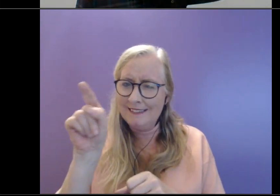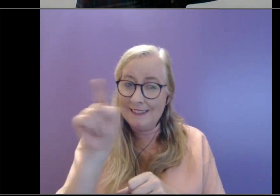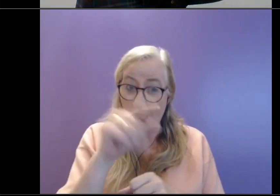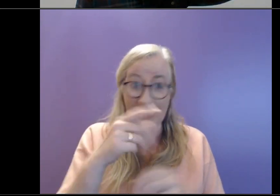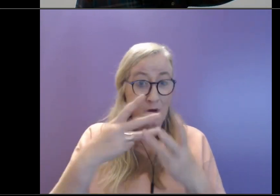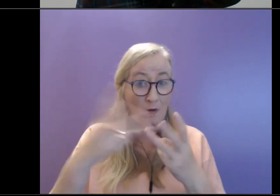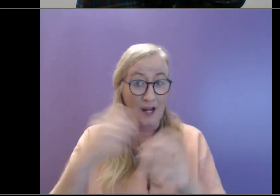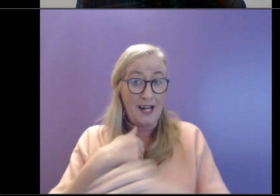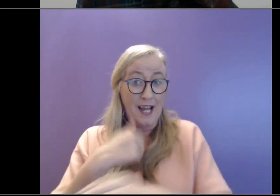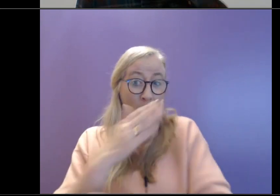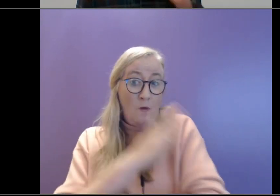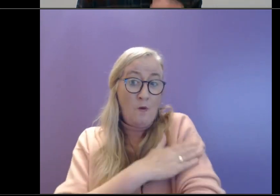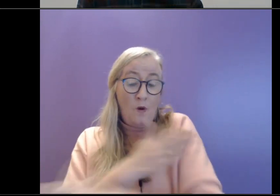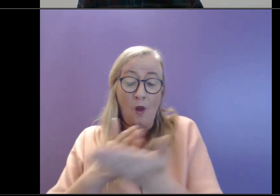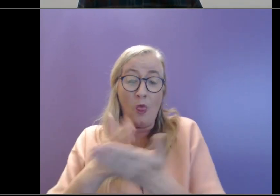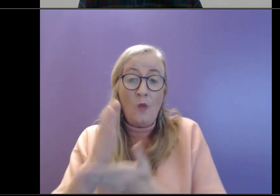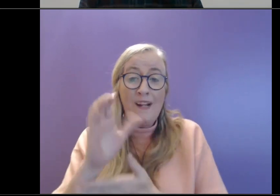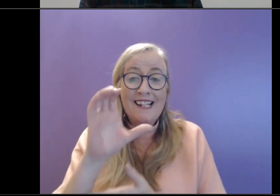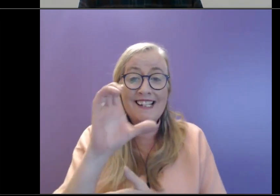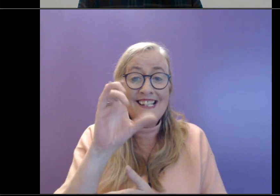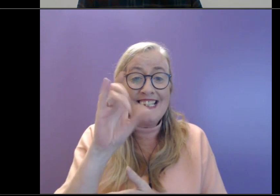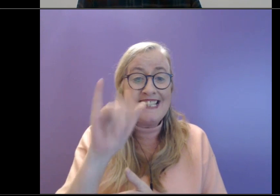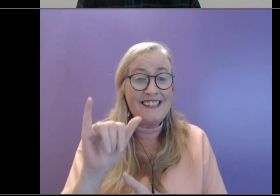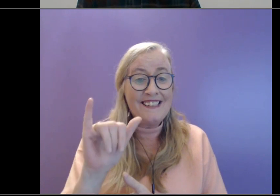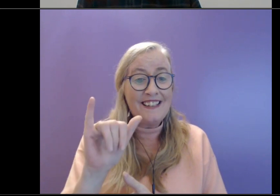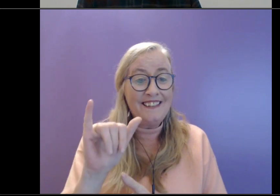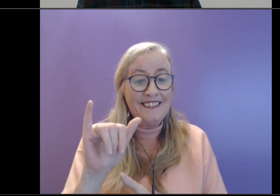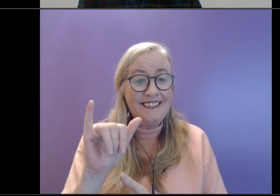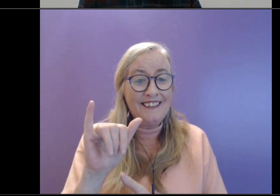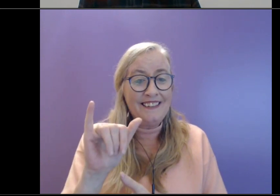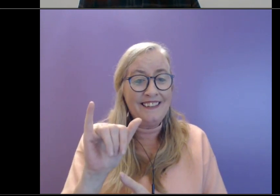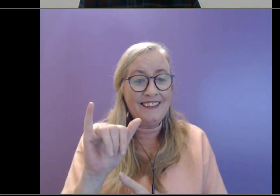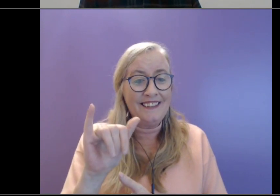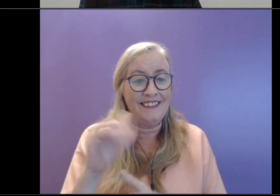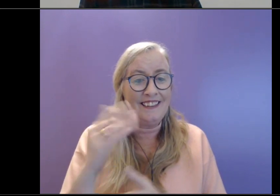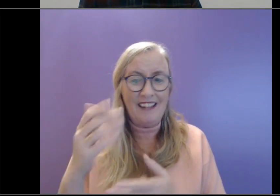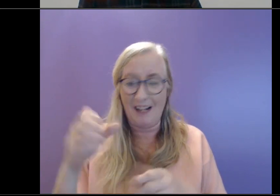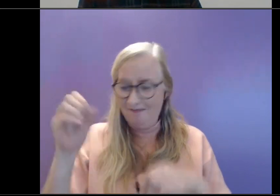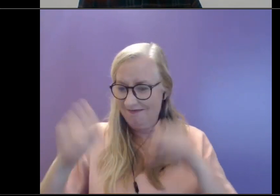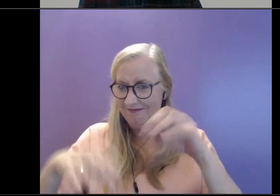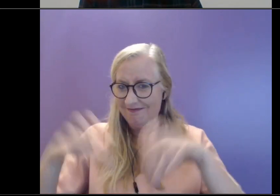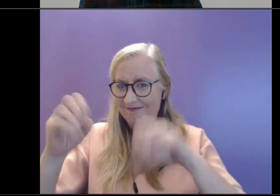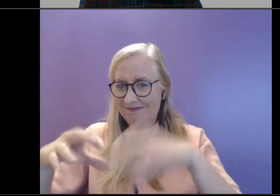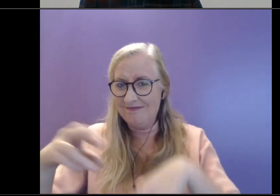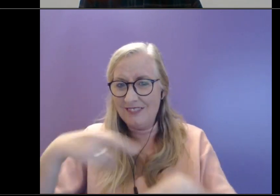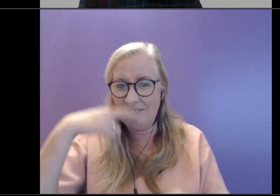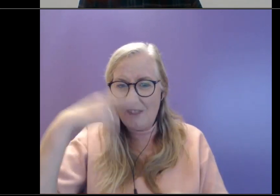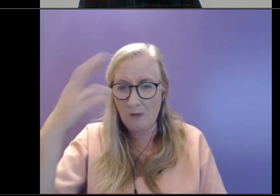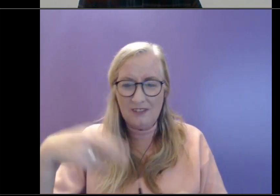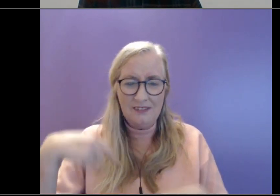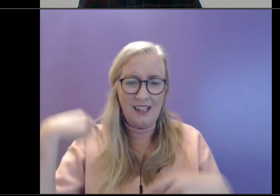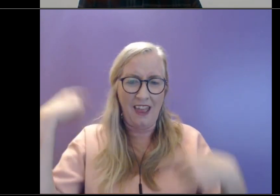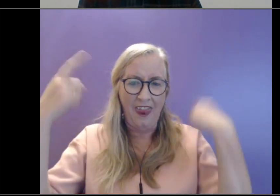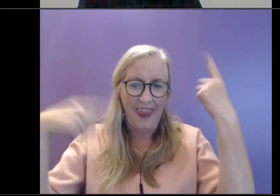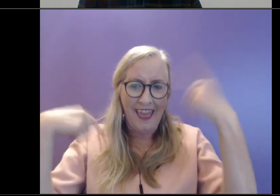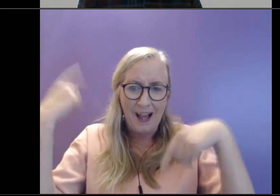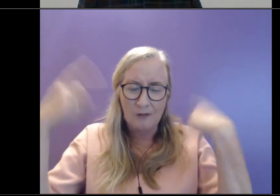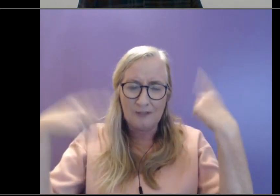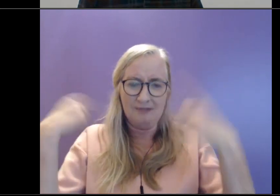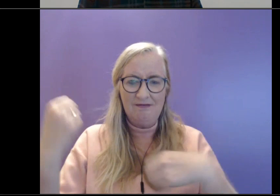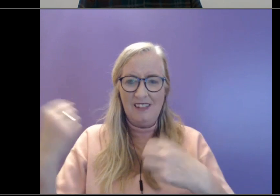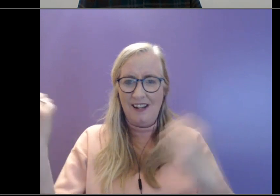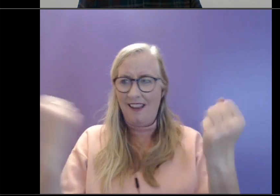the city, sometimes you can notice parts that are maybe quite covered in litter or there's maybe a lot of loudness or noise or cars and it doesn't feel like